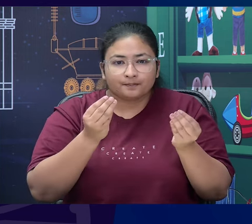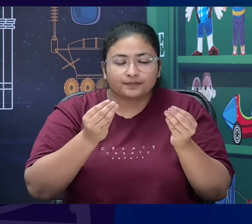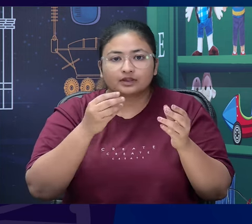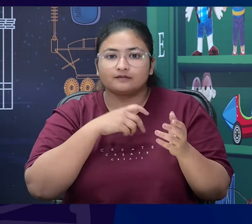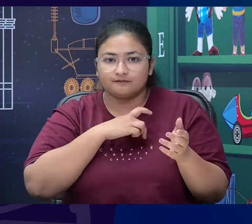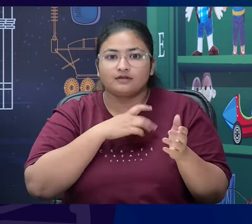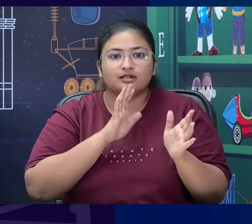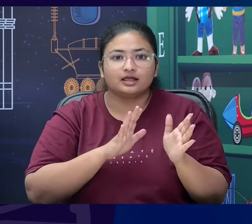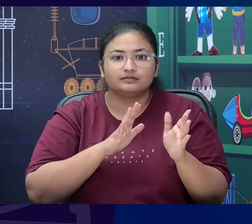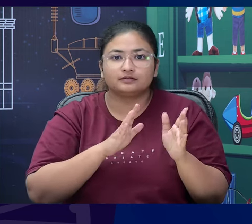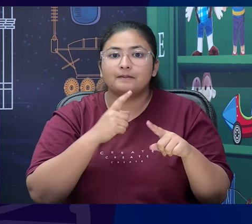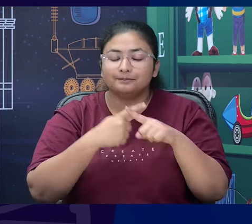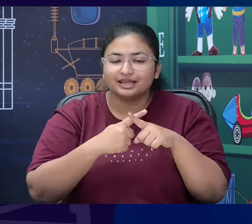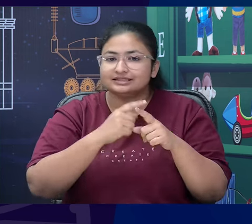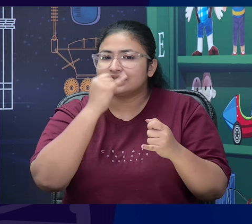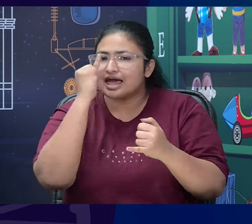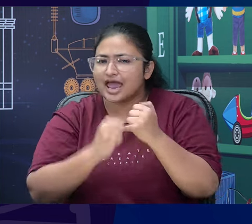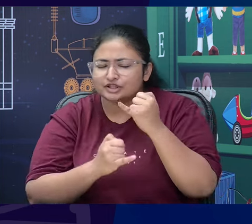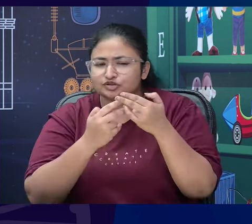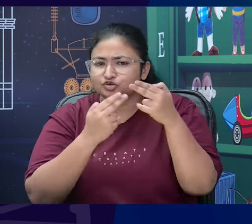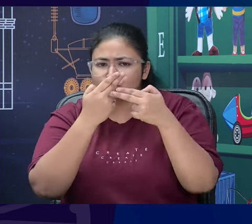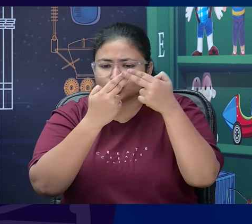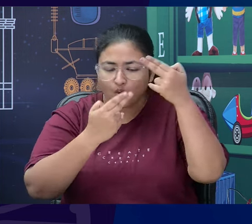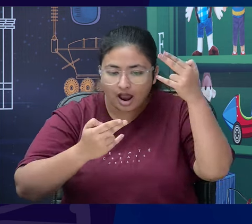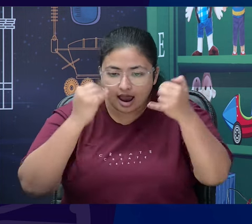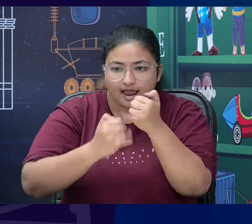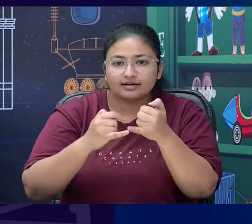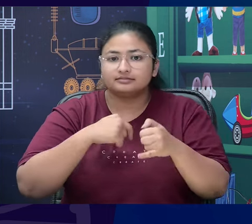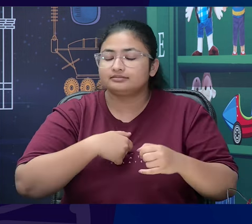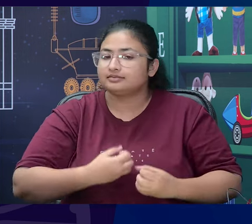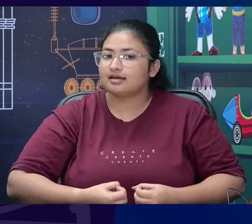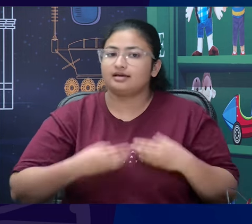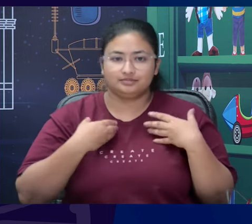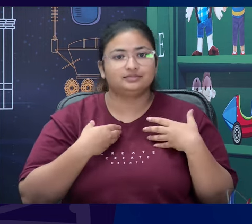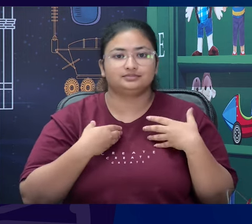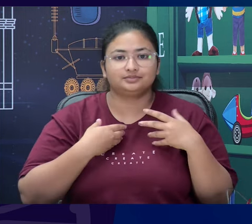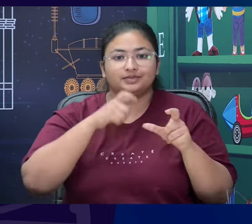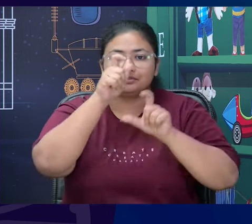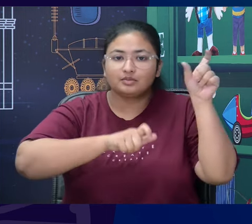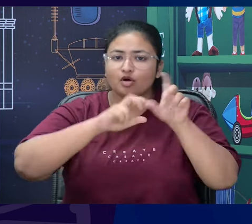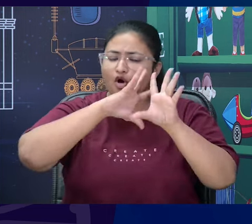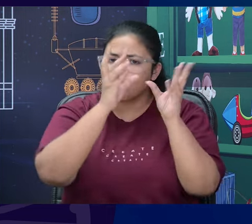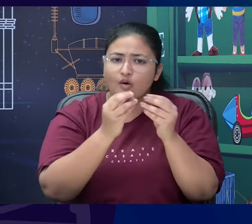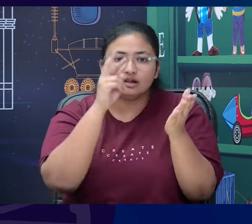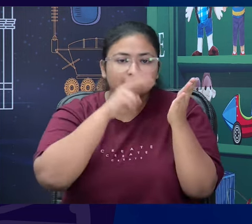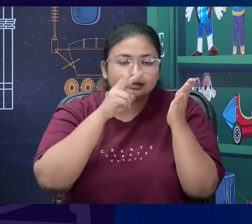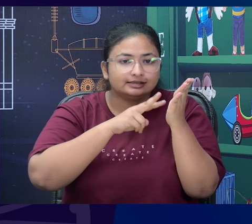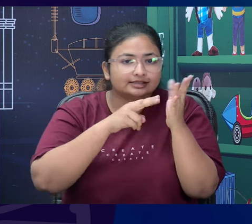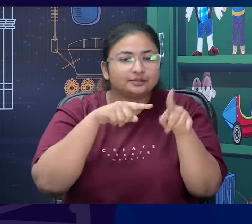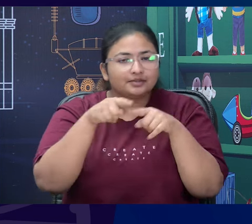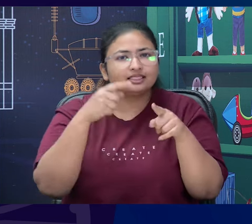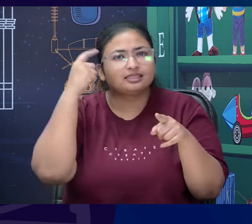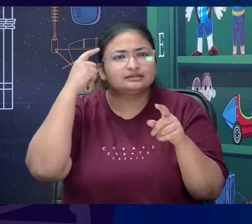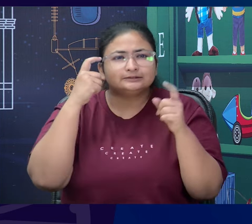climax. And through his writing he challenged the reader's expectations and left them guessing till the very end.